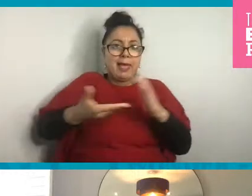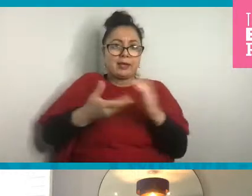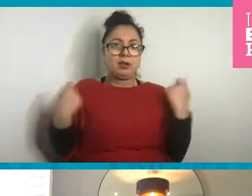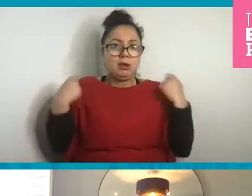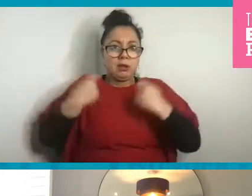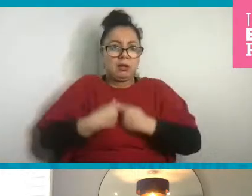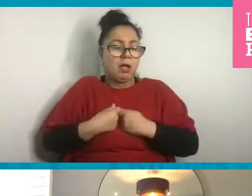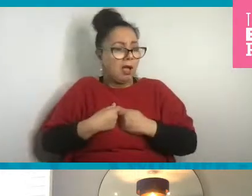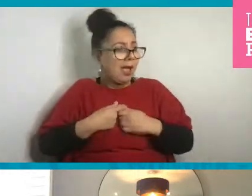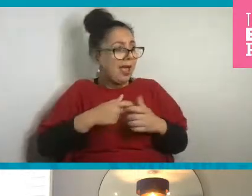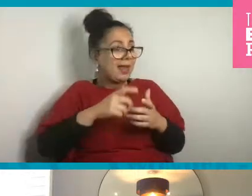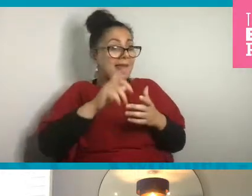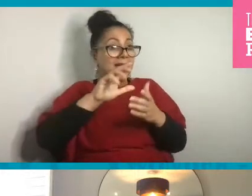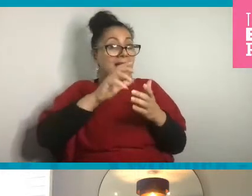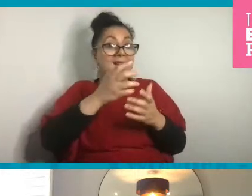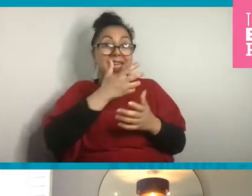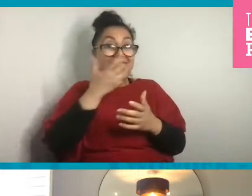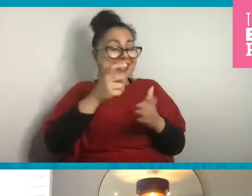or two degrees.